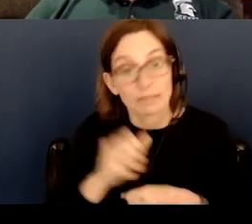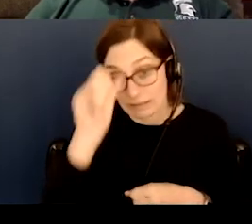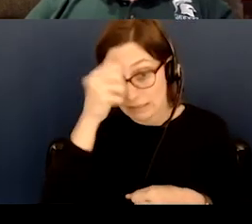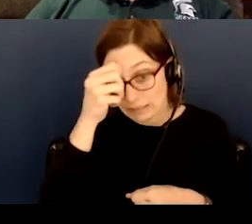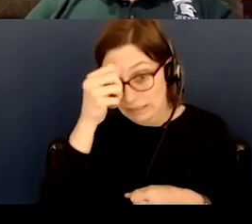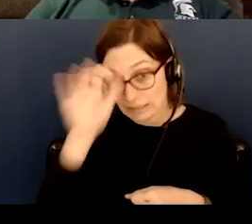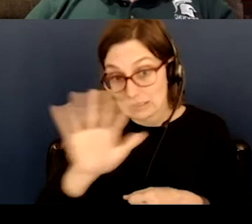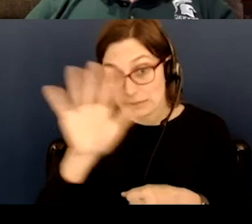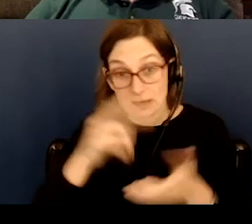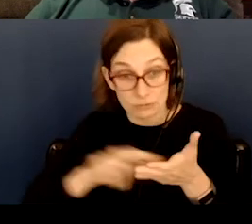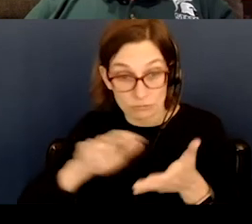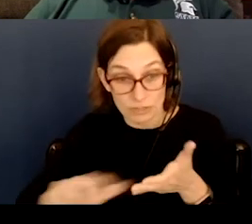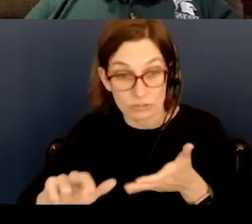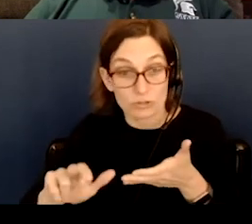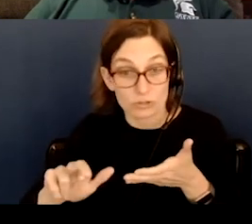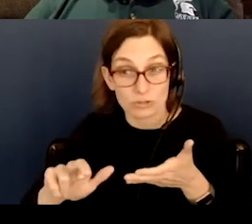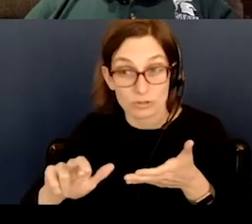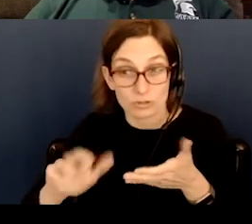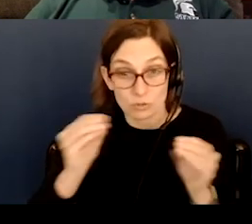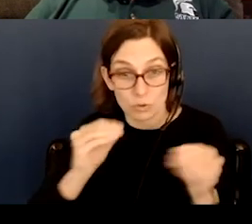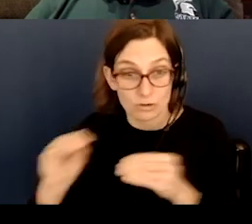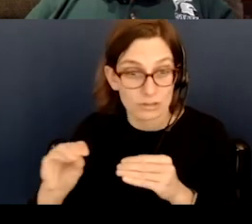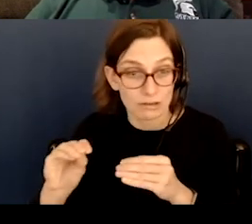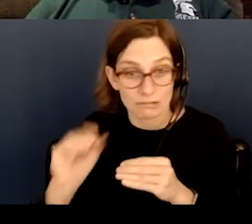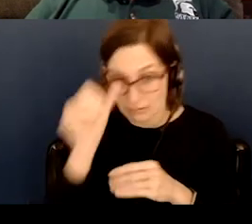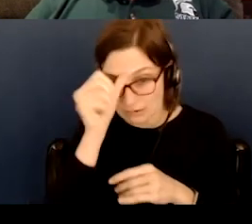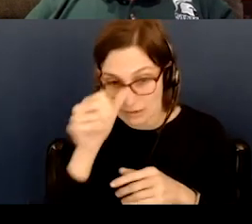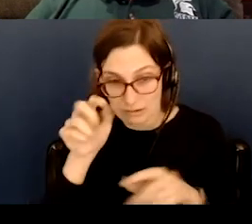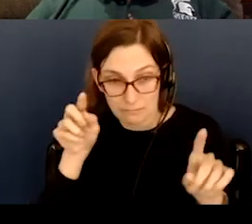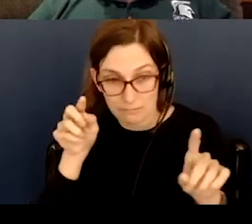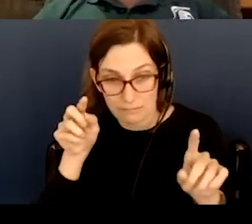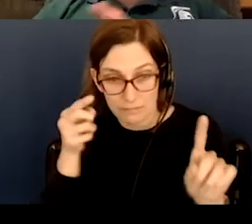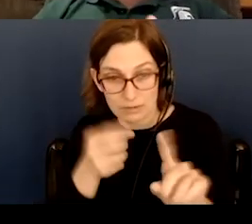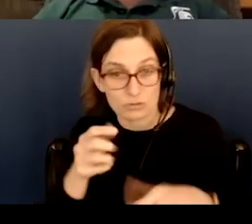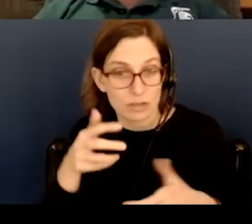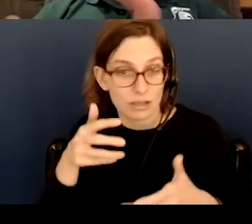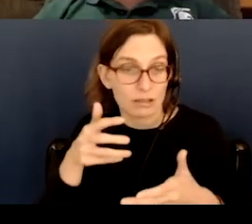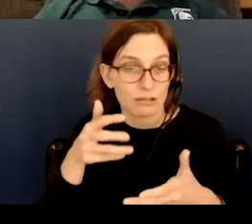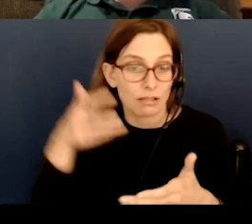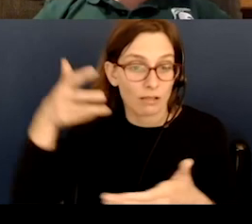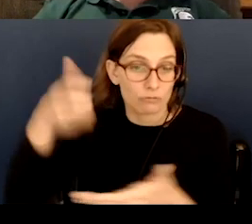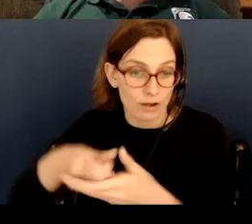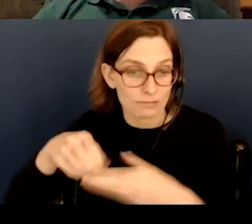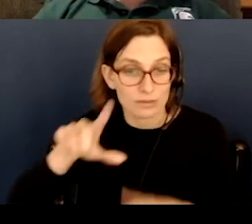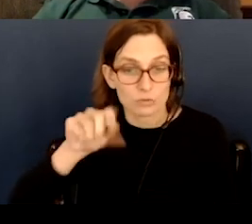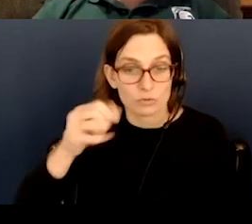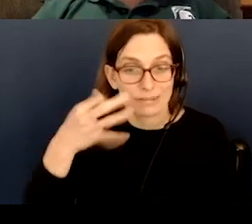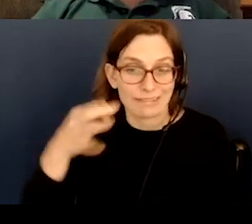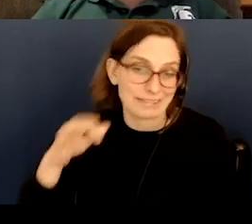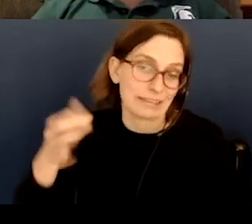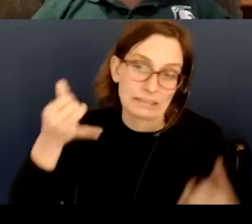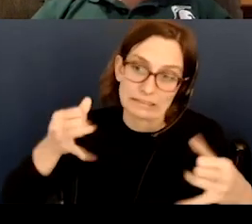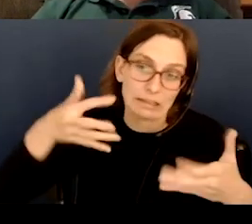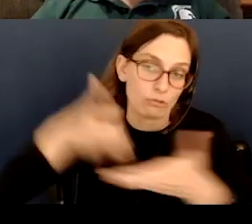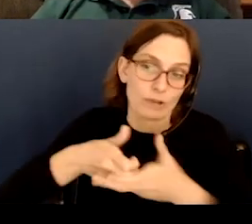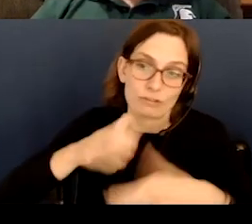research organization is an Israel, um, mission where the lander and the rover crashed in 2019. So people are still crashing things on the moon.